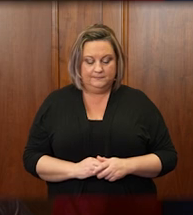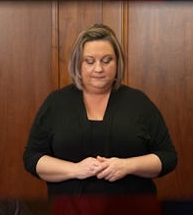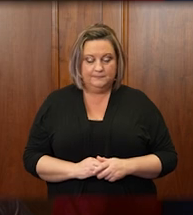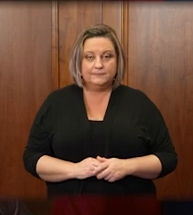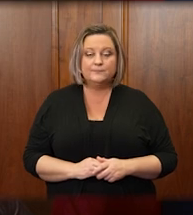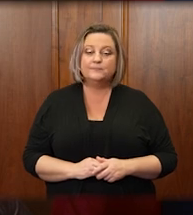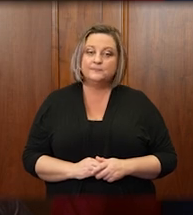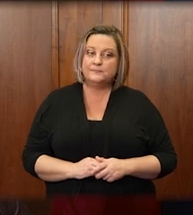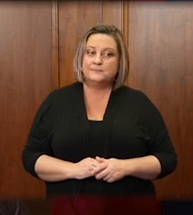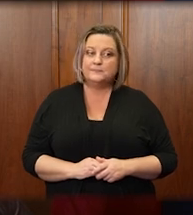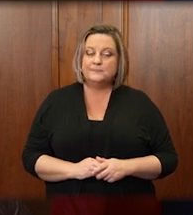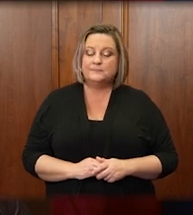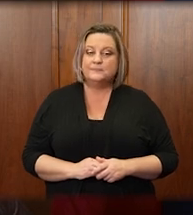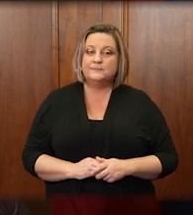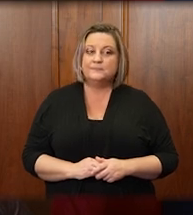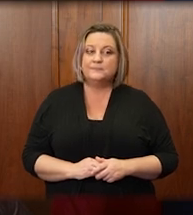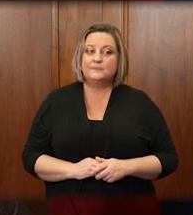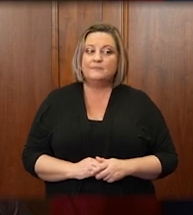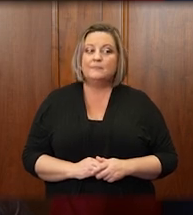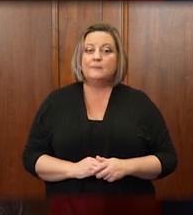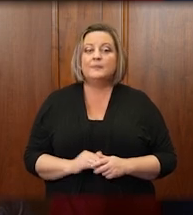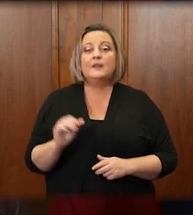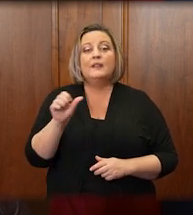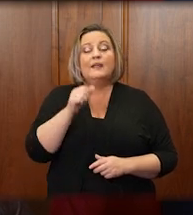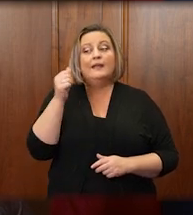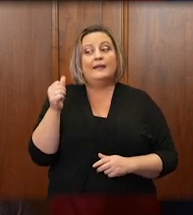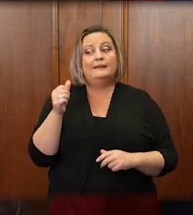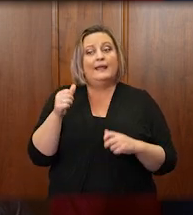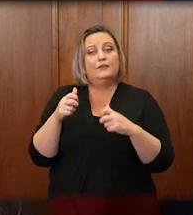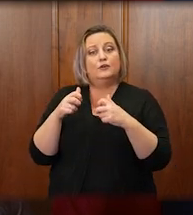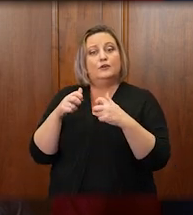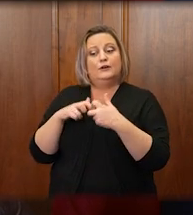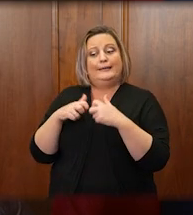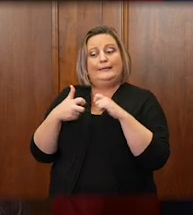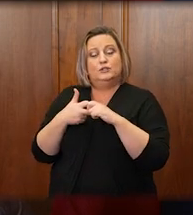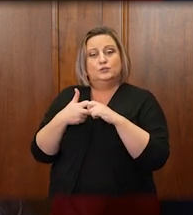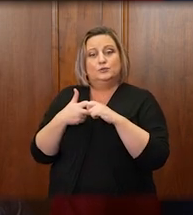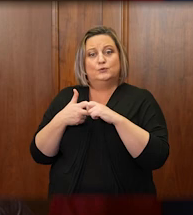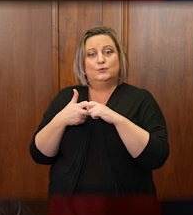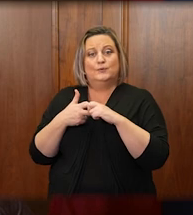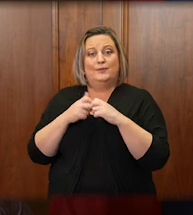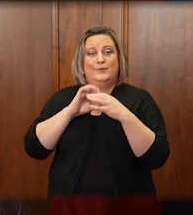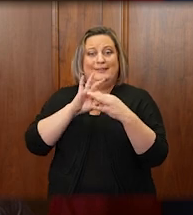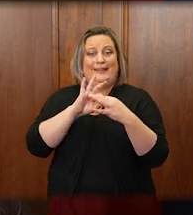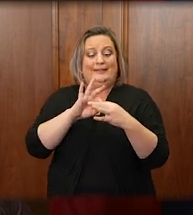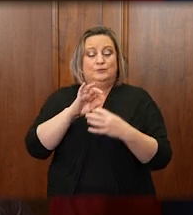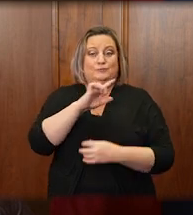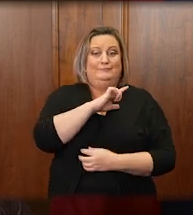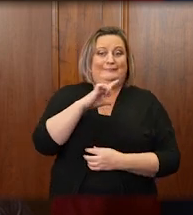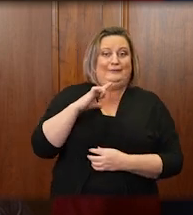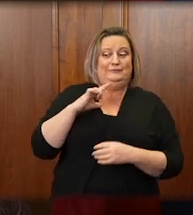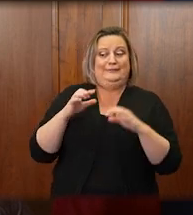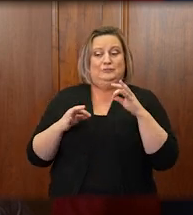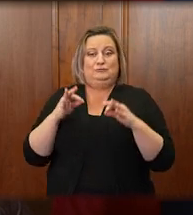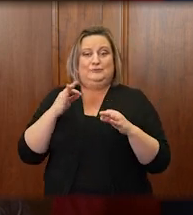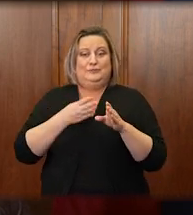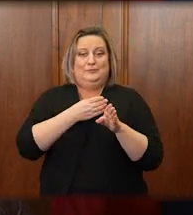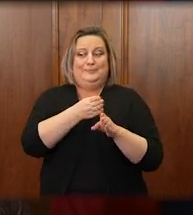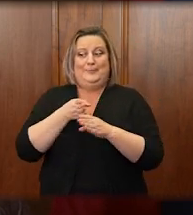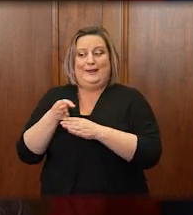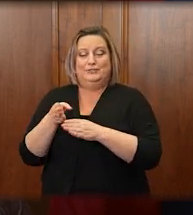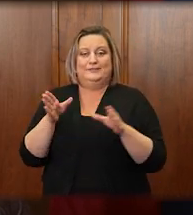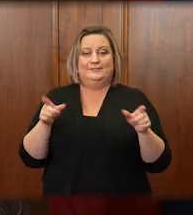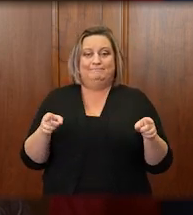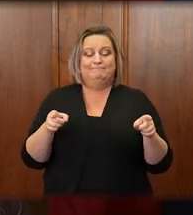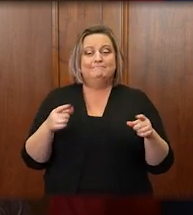I would like to touch on another issue that relates to the relationship between our two branches of government. I want to emphasize that